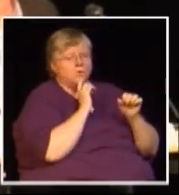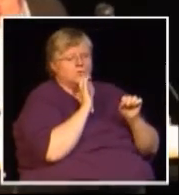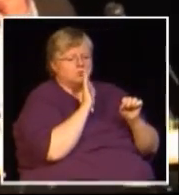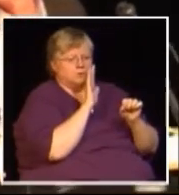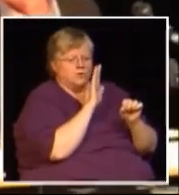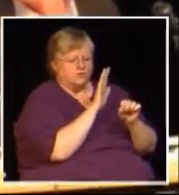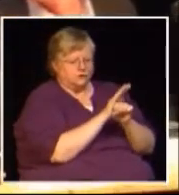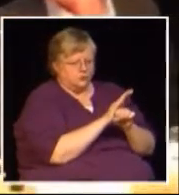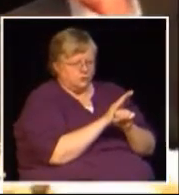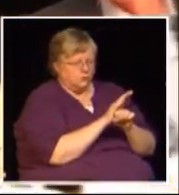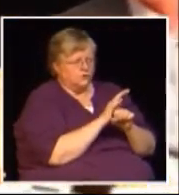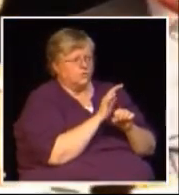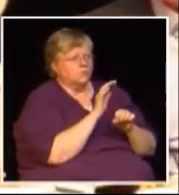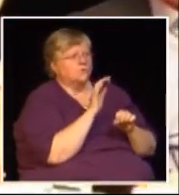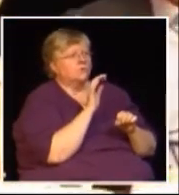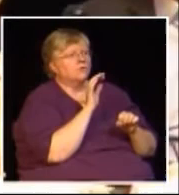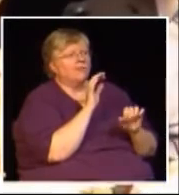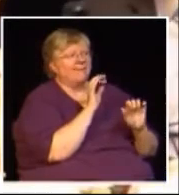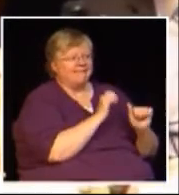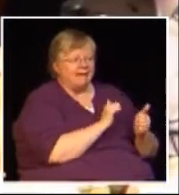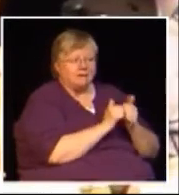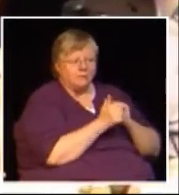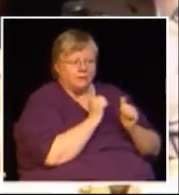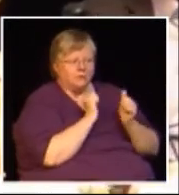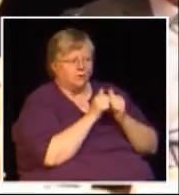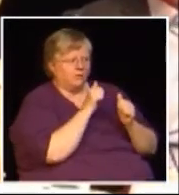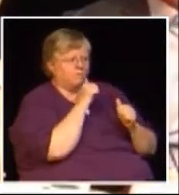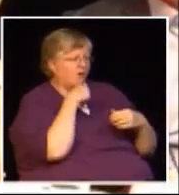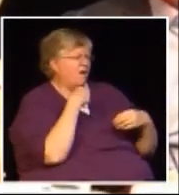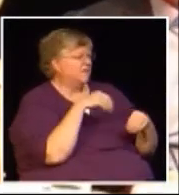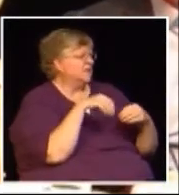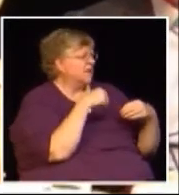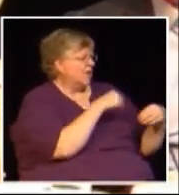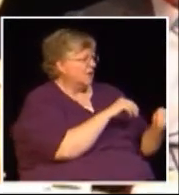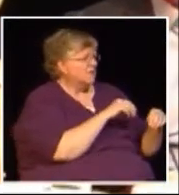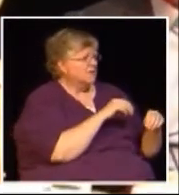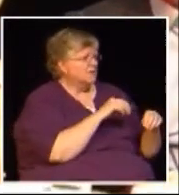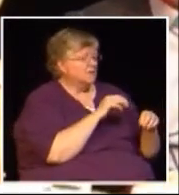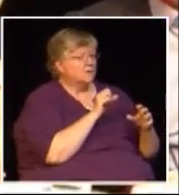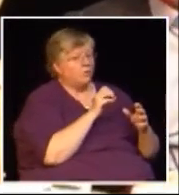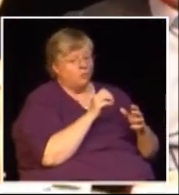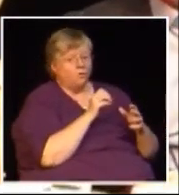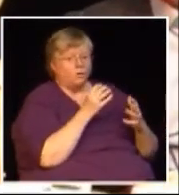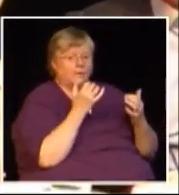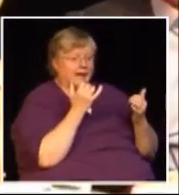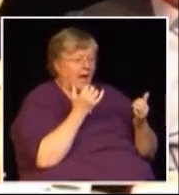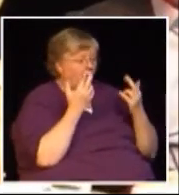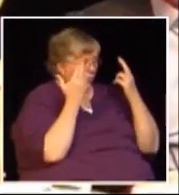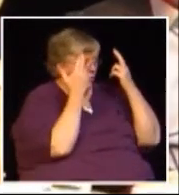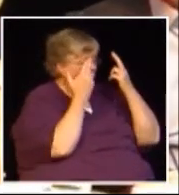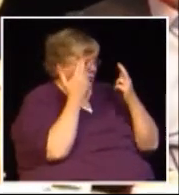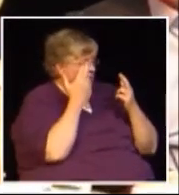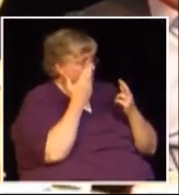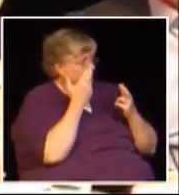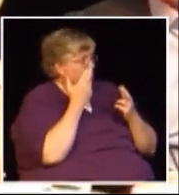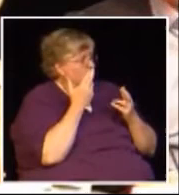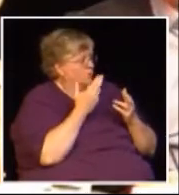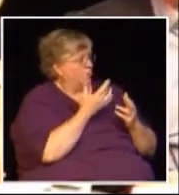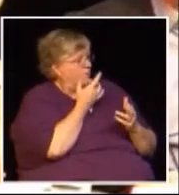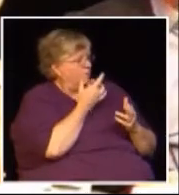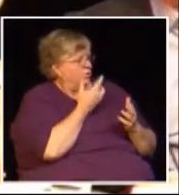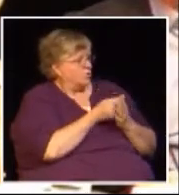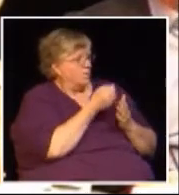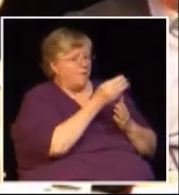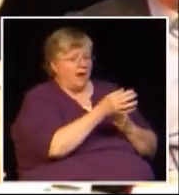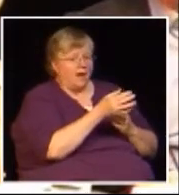wanting to ensure that they were competitive with private sales so the incentive now